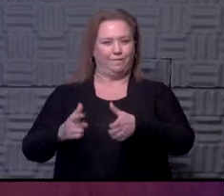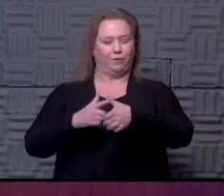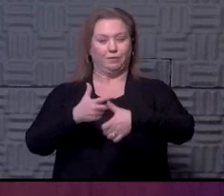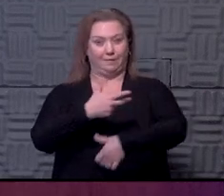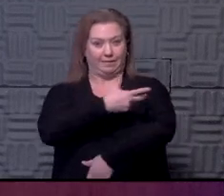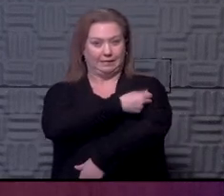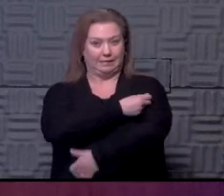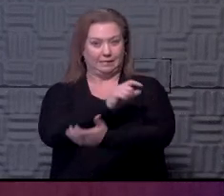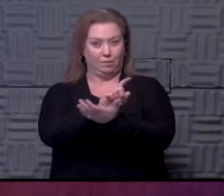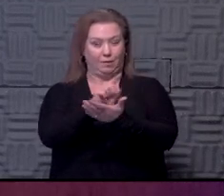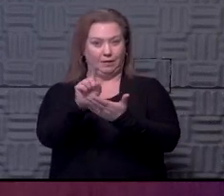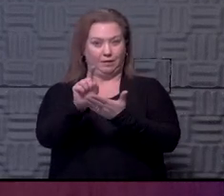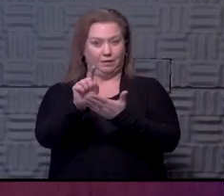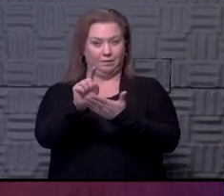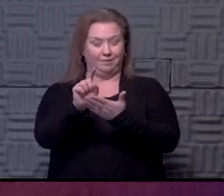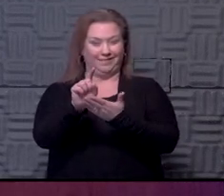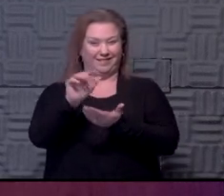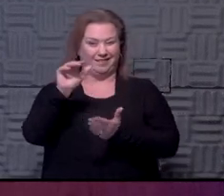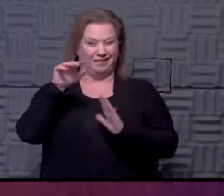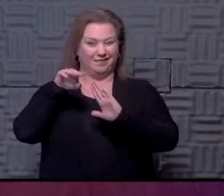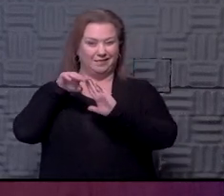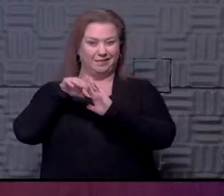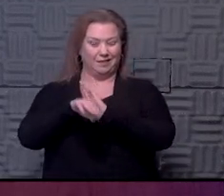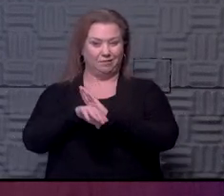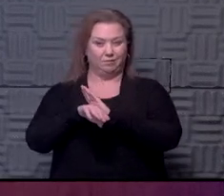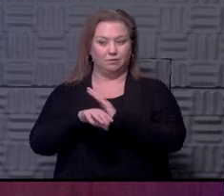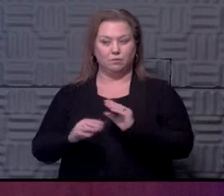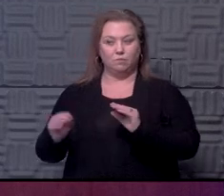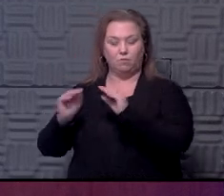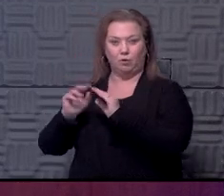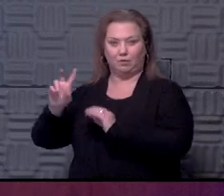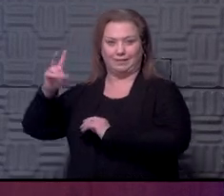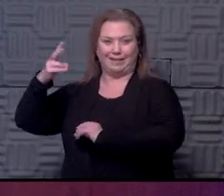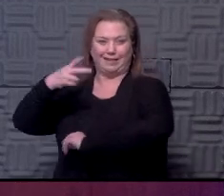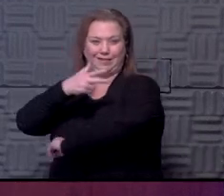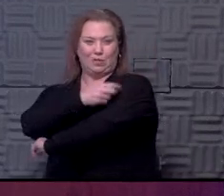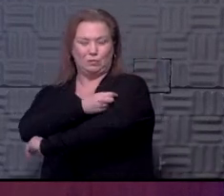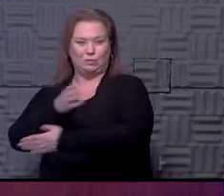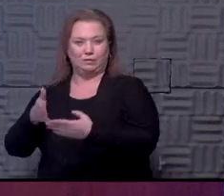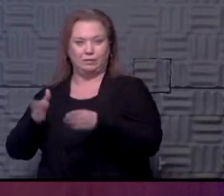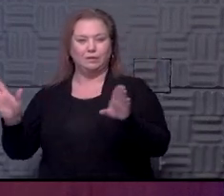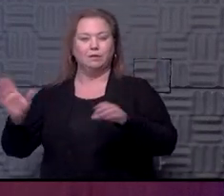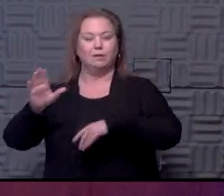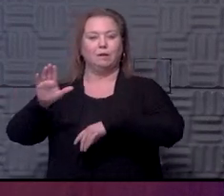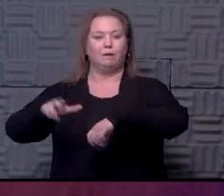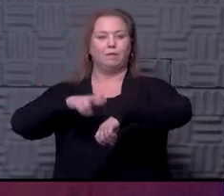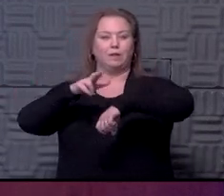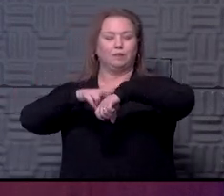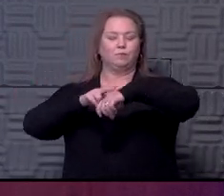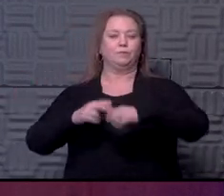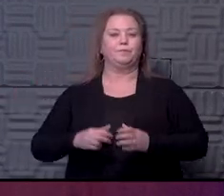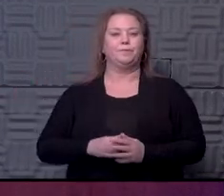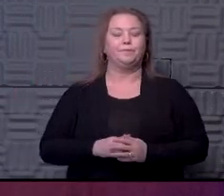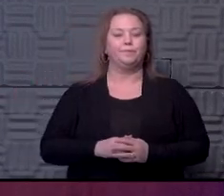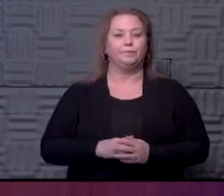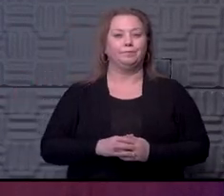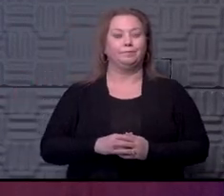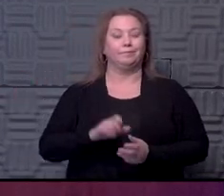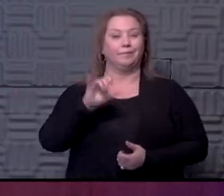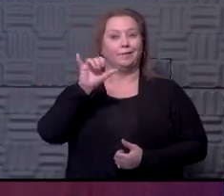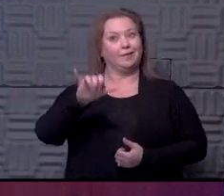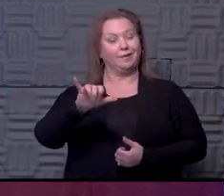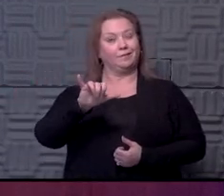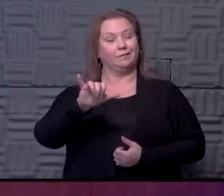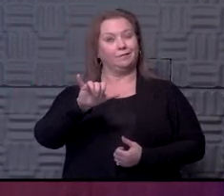vaccines per week, which is actually down as we've had more second doses to give nationwide. And at that rate,